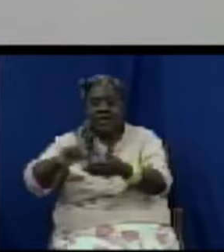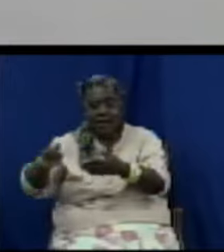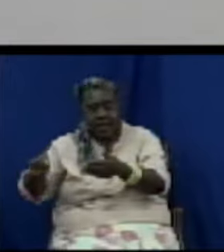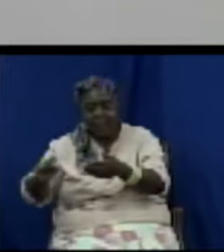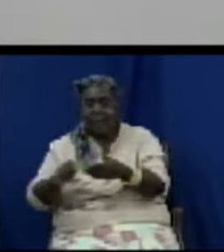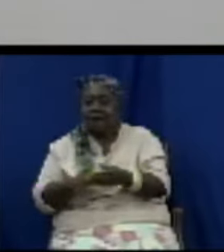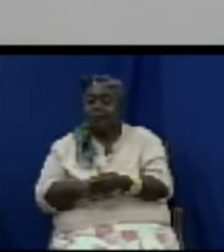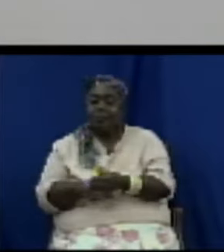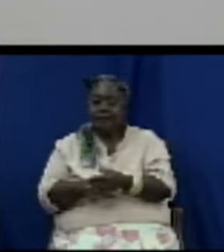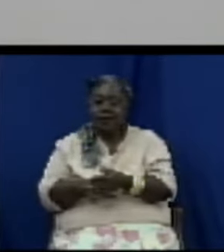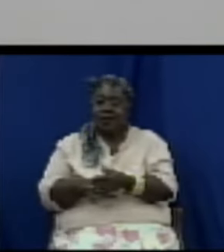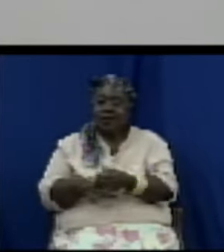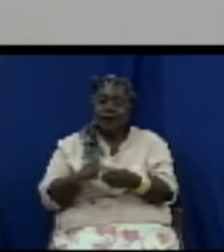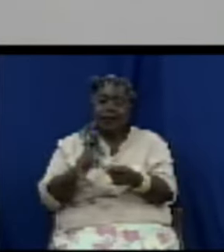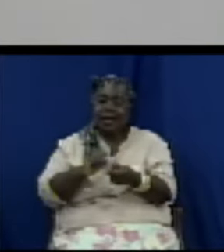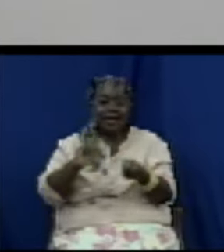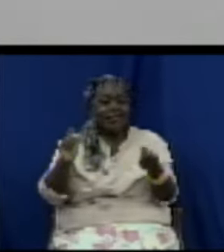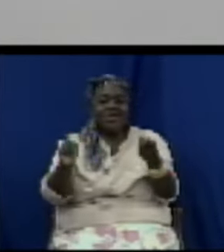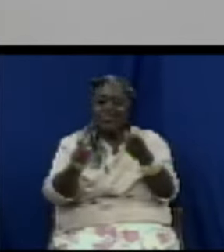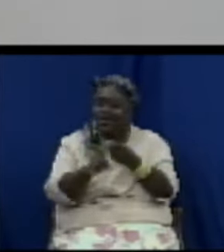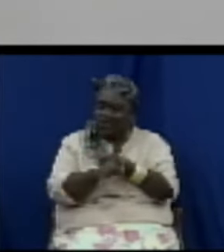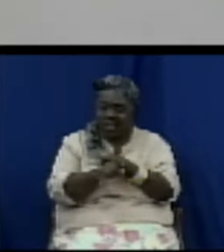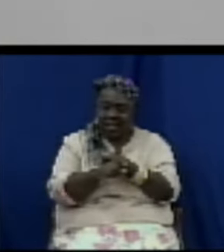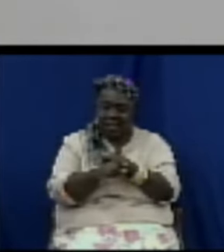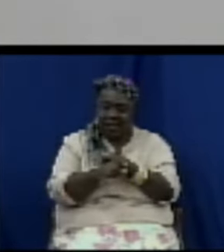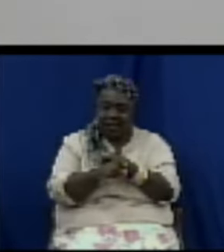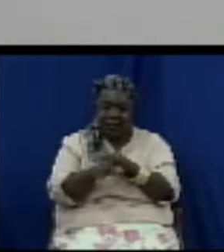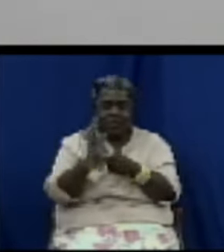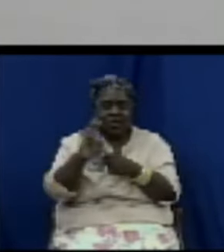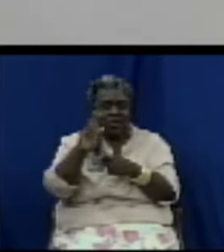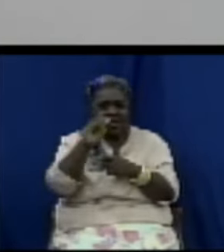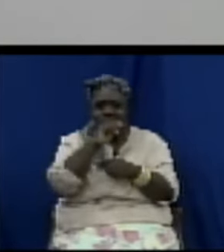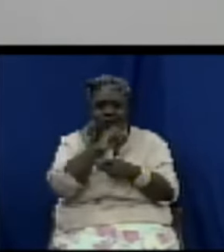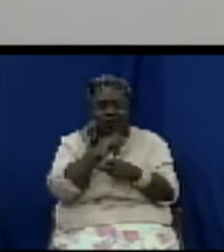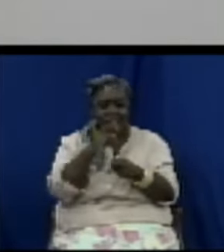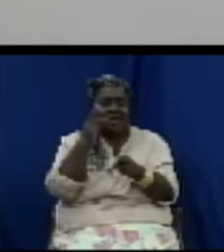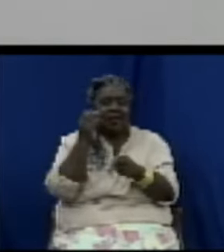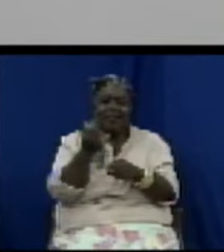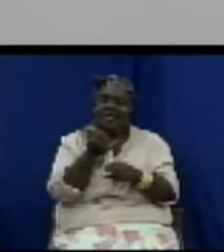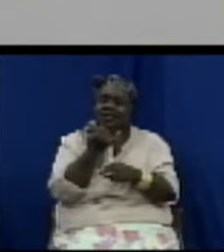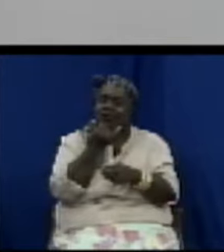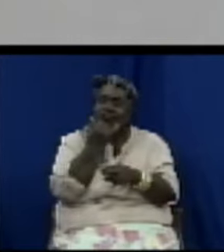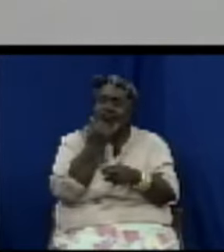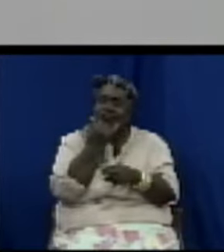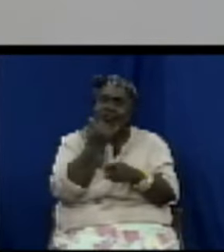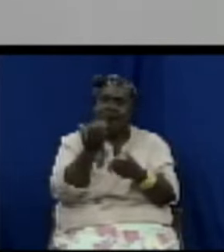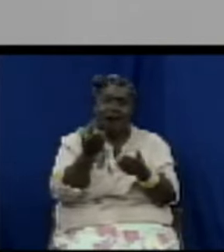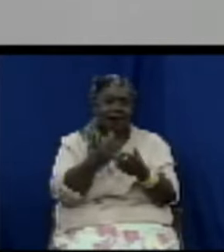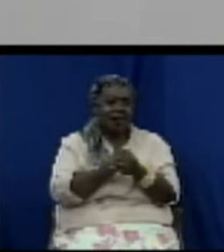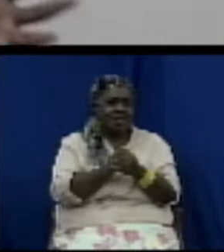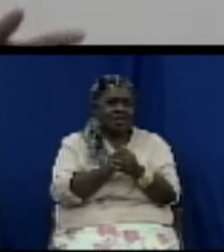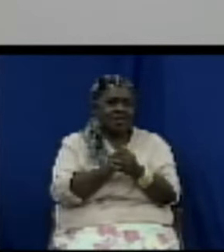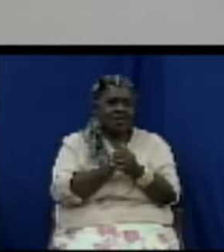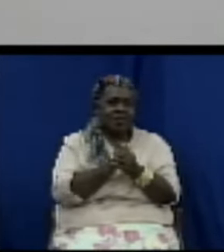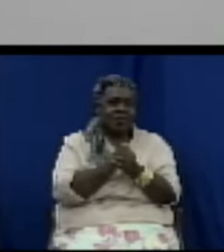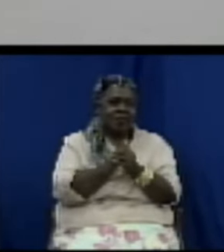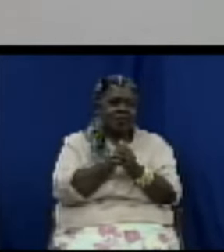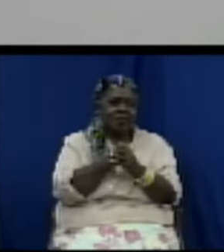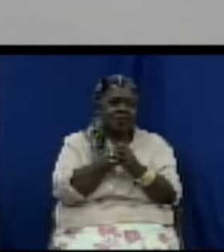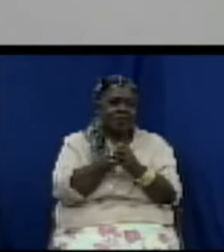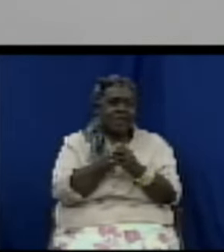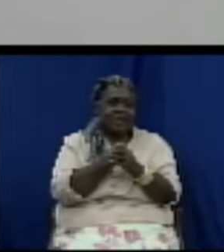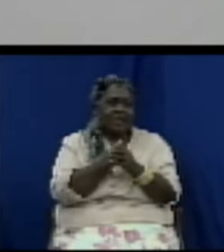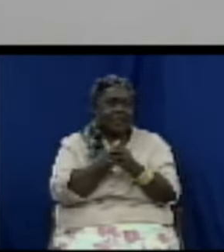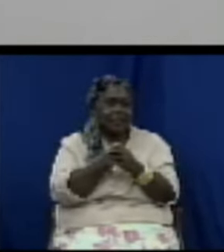changes according to who steps into the store and how good you look everybody gonna have to go for Christmas and dress real raggedy